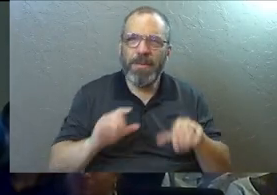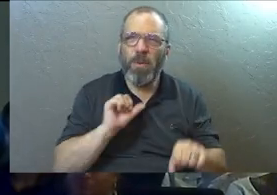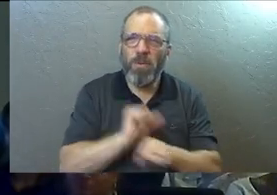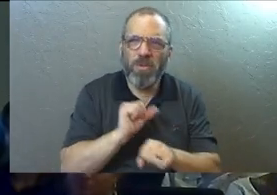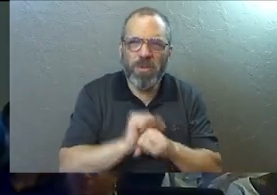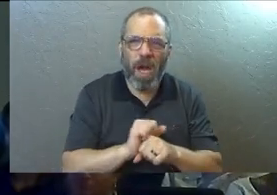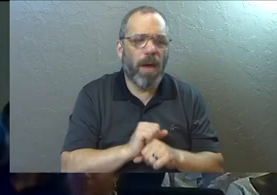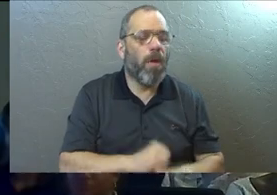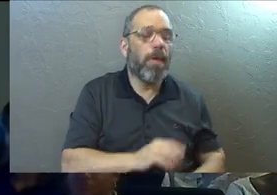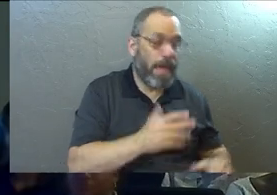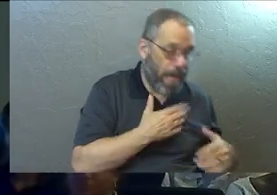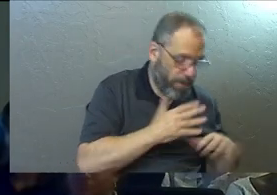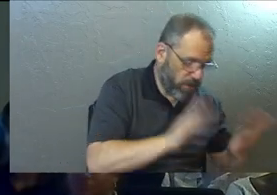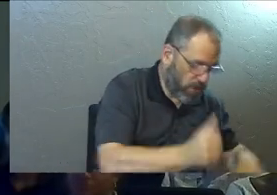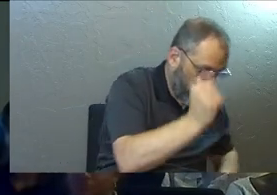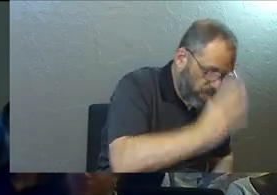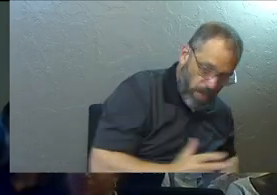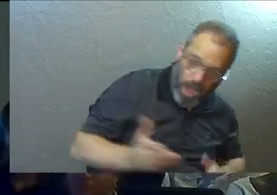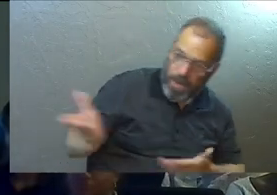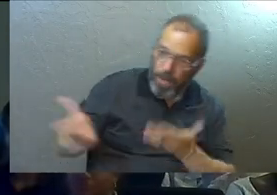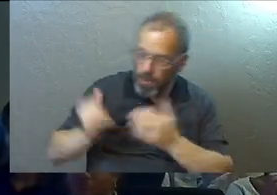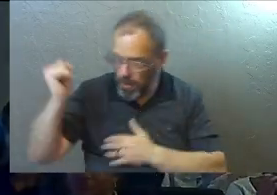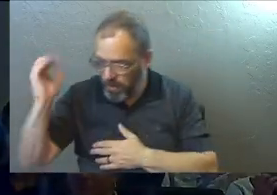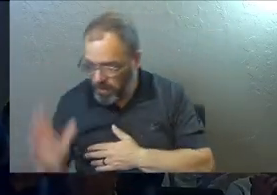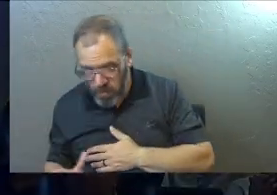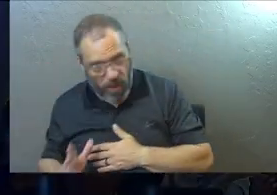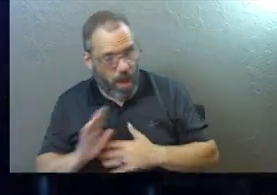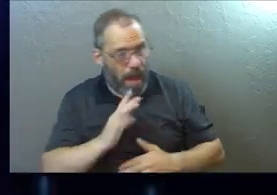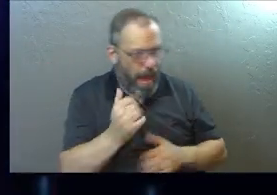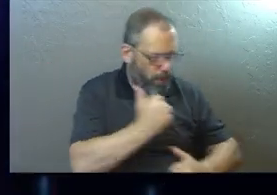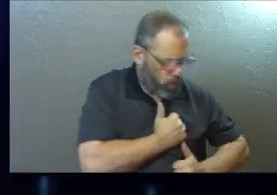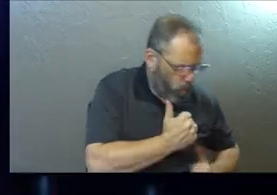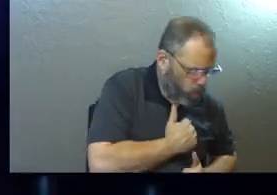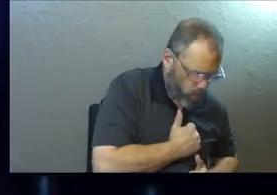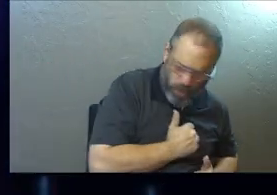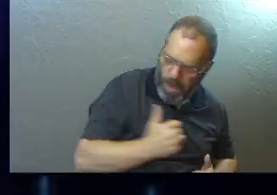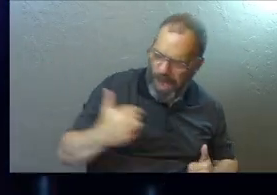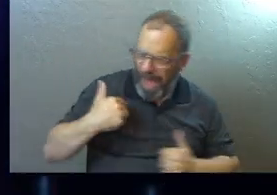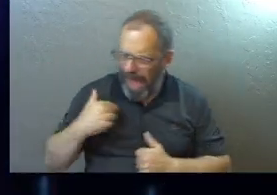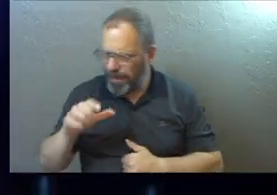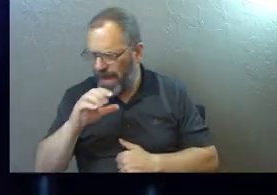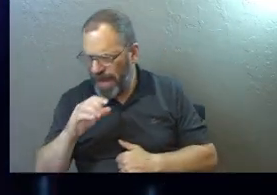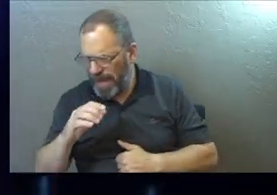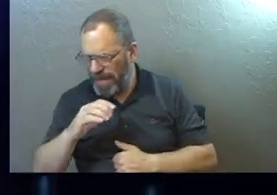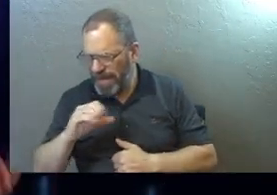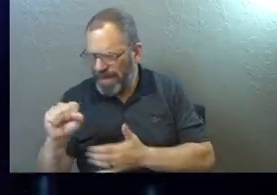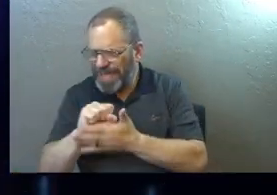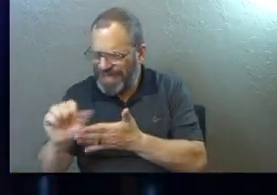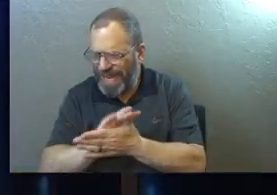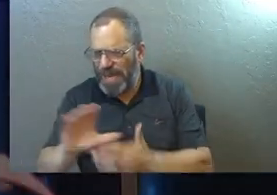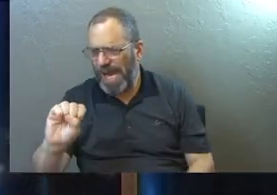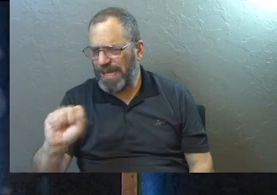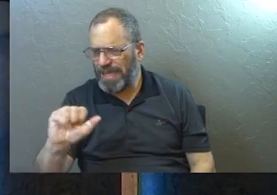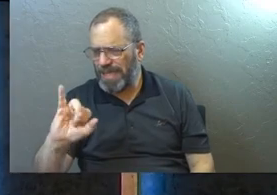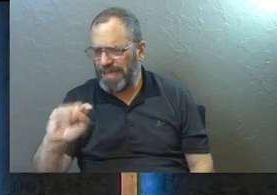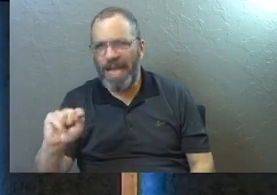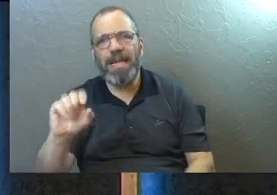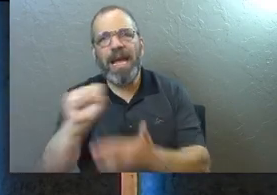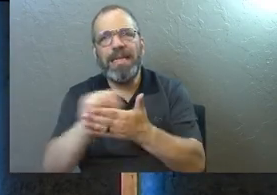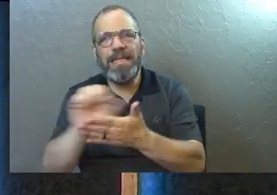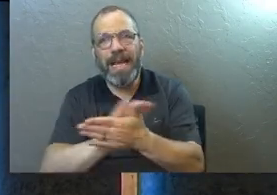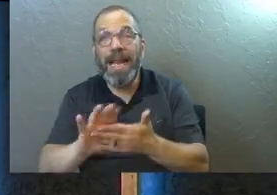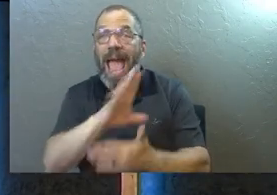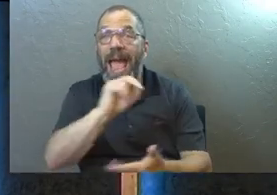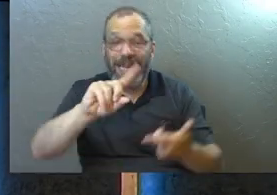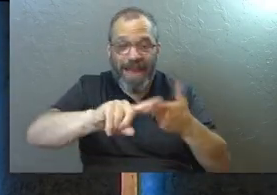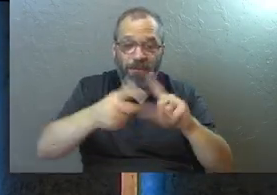You are a child of God. You're a servant of God. You are a soldier of God. You're a saint of God. You're all of these things. And you are a friend